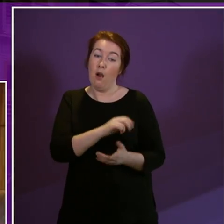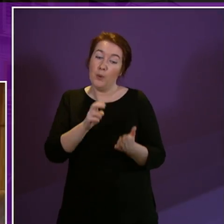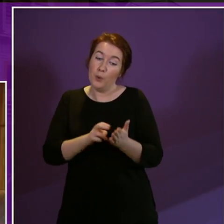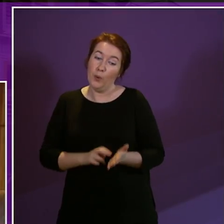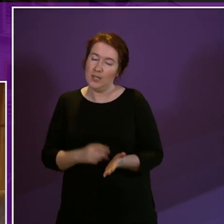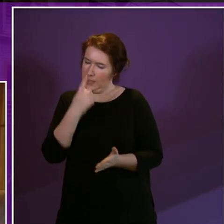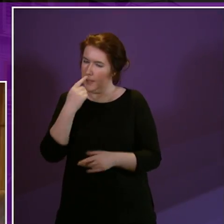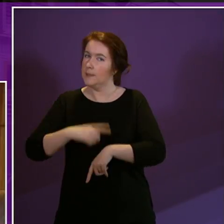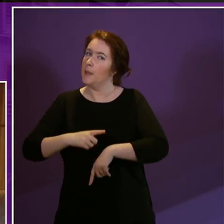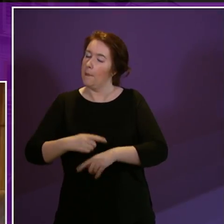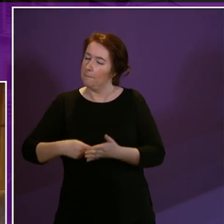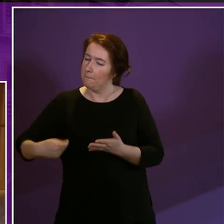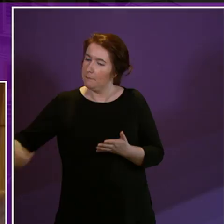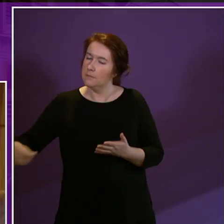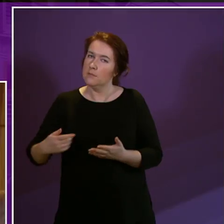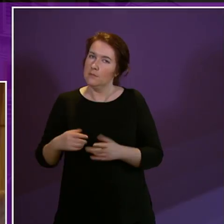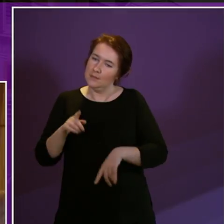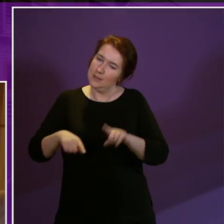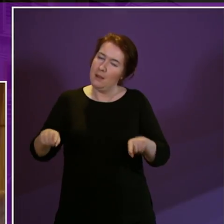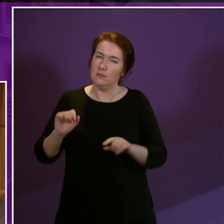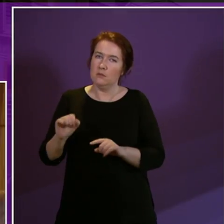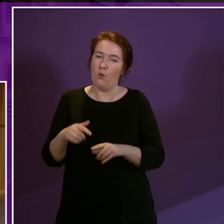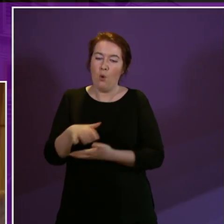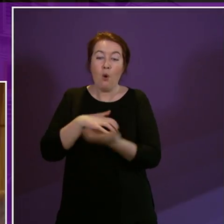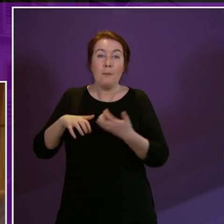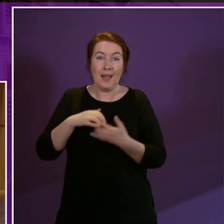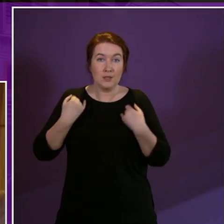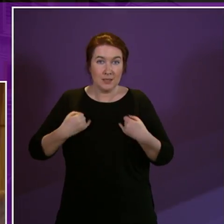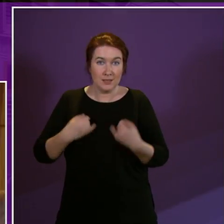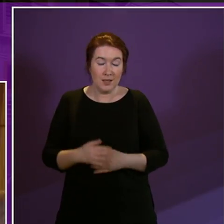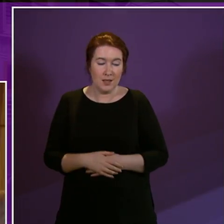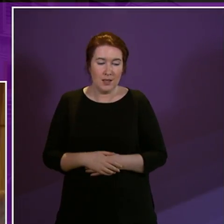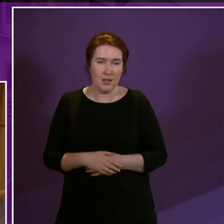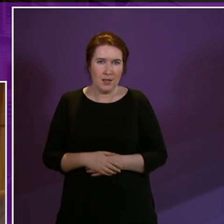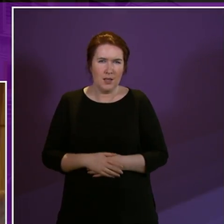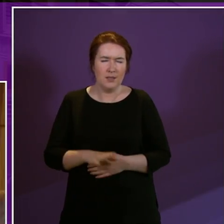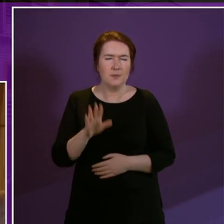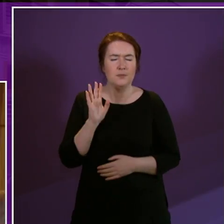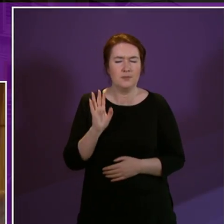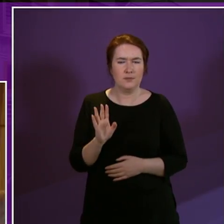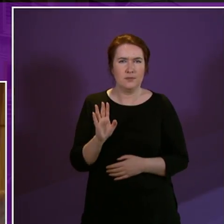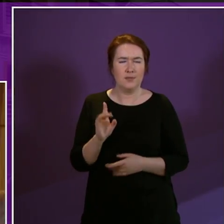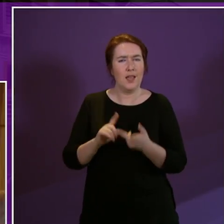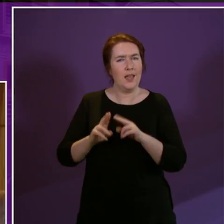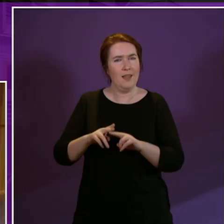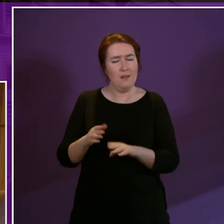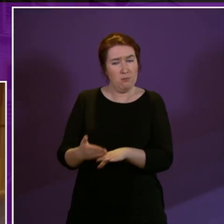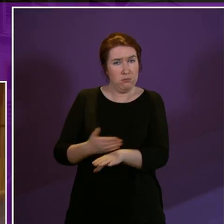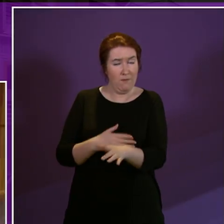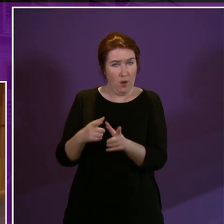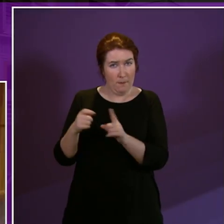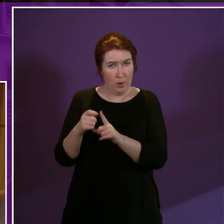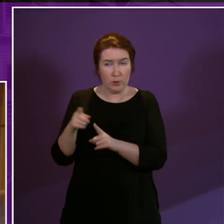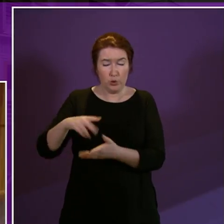sometimes take some time depending on the complexity of her condition this begs the question if notes need to be read prior to